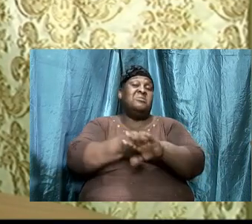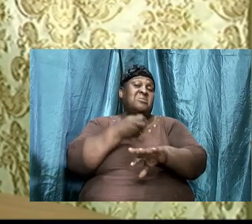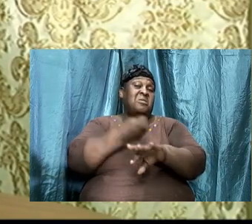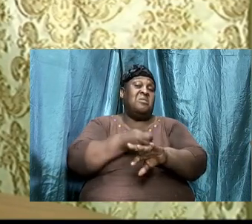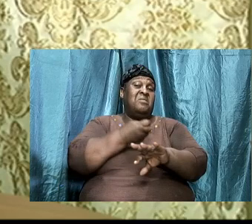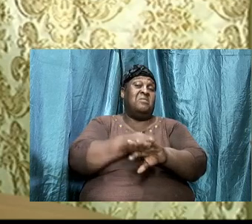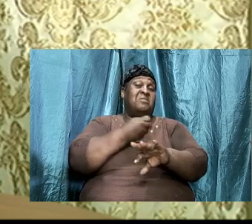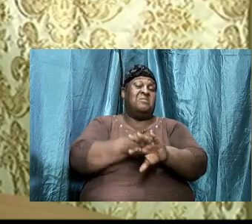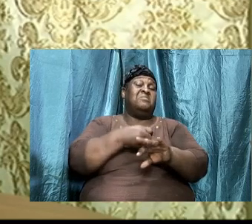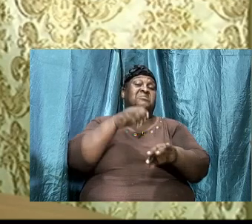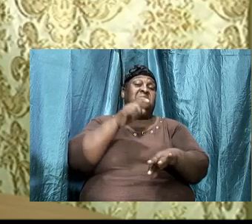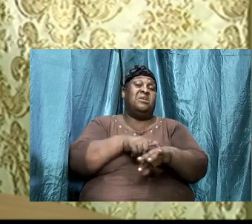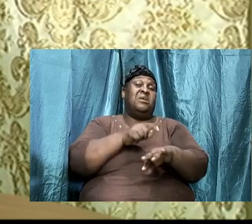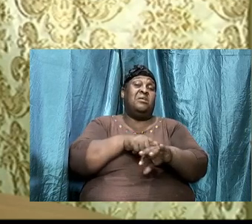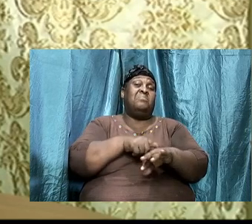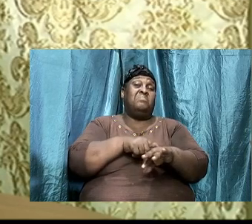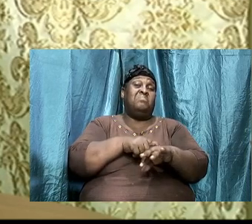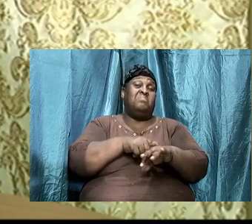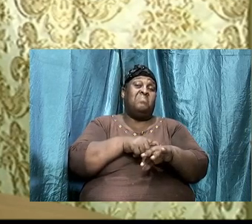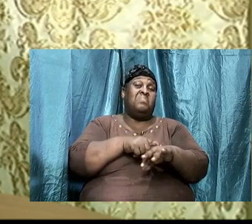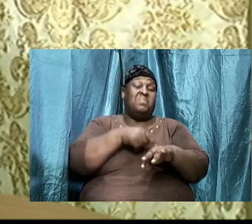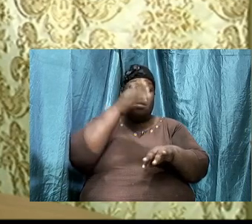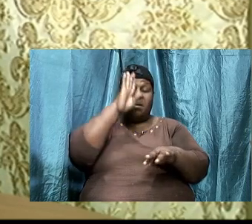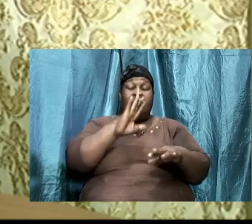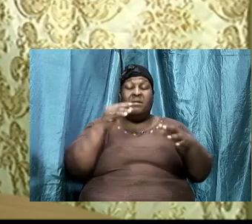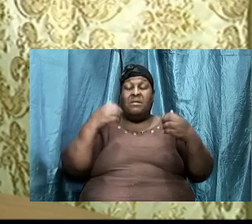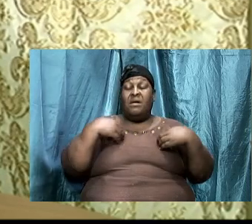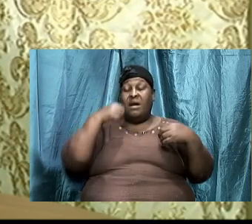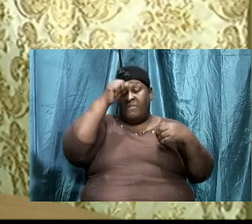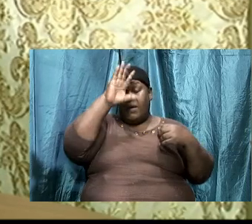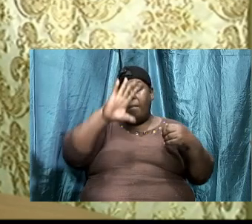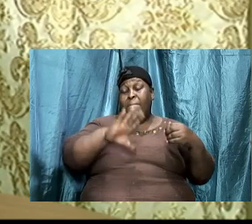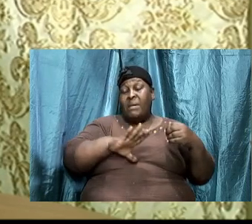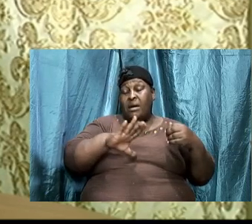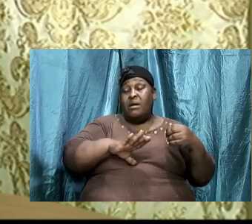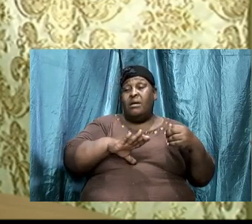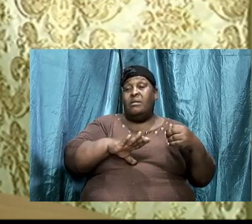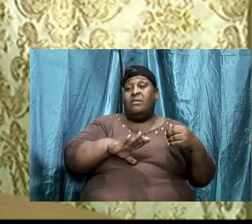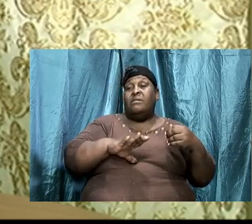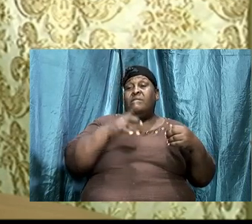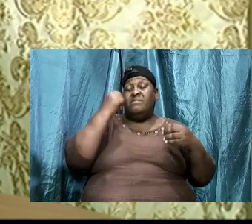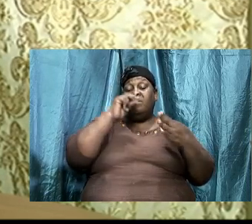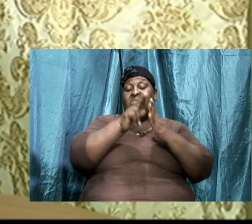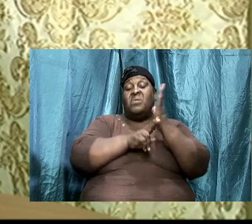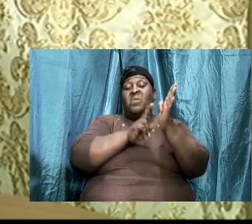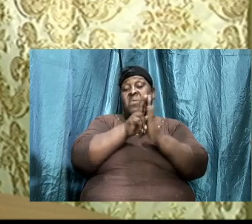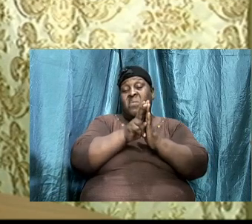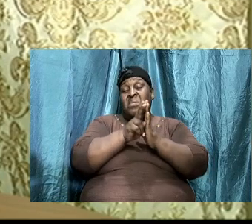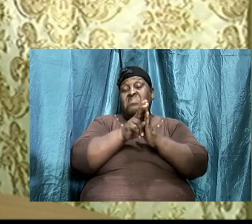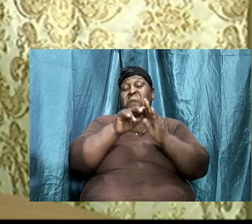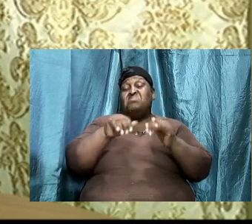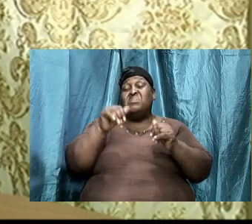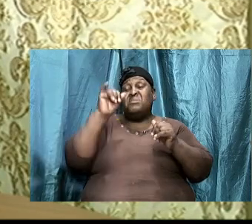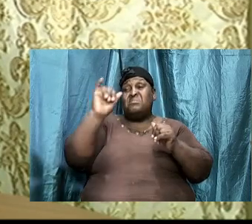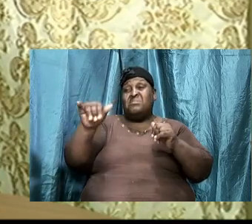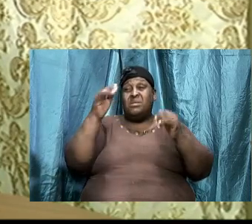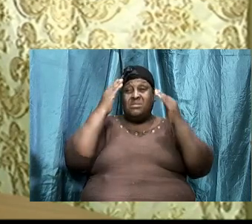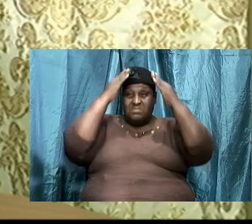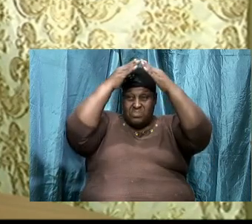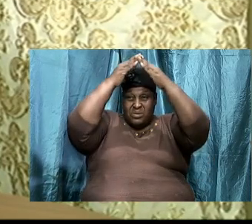a man for the hour, and that is how a bishop, God will continue to I just want to just lift my heart to him, you know, because, you know, he's doing a good work.